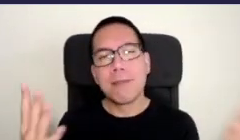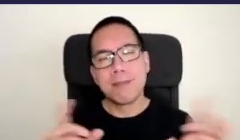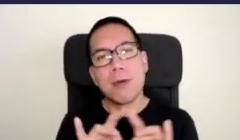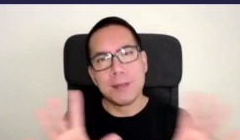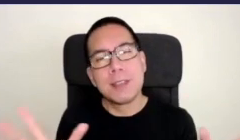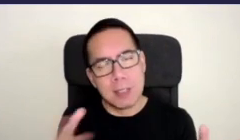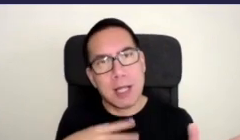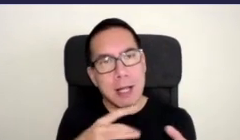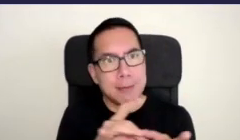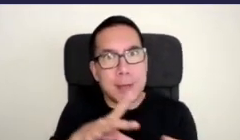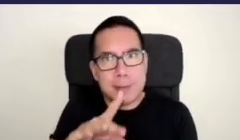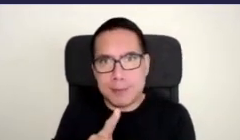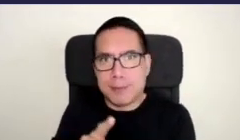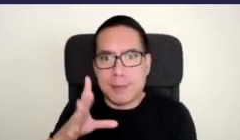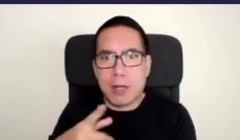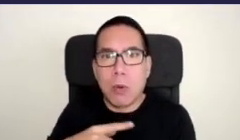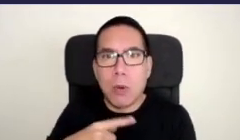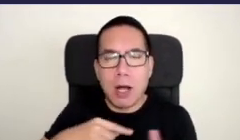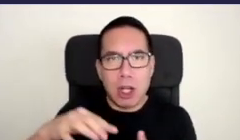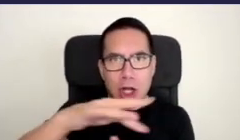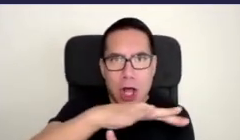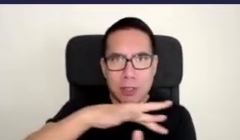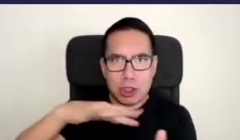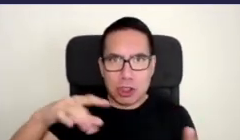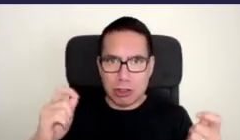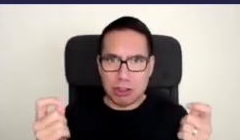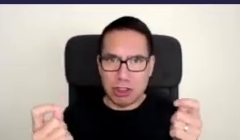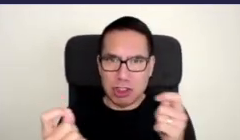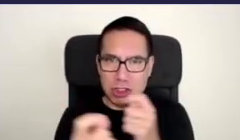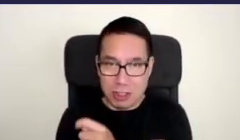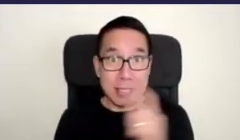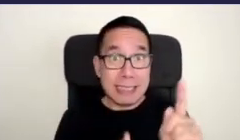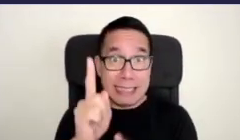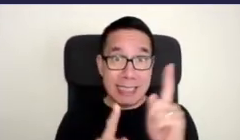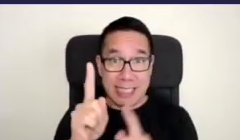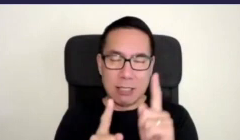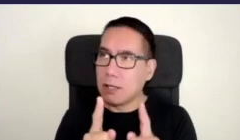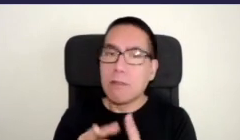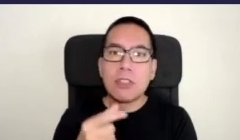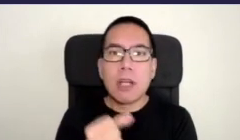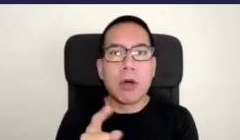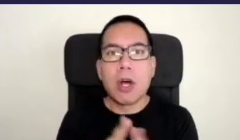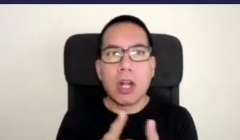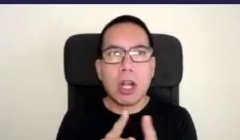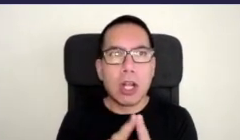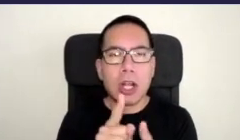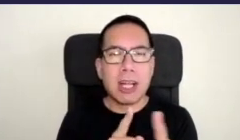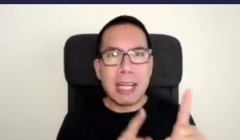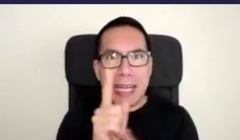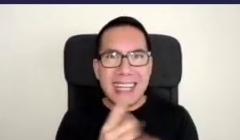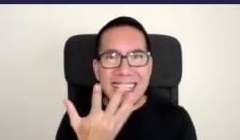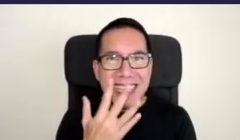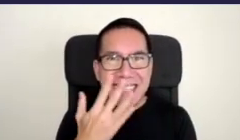these disconnections contribute to climate change and in the urban environment it comes up with things like the urban heat island effect